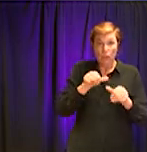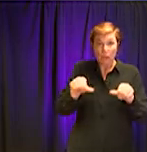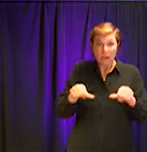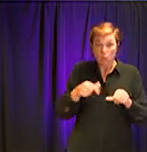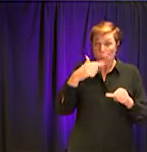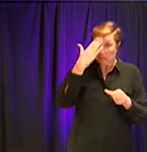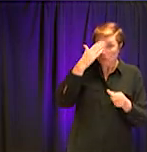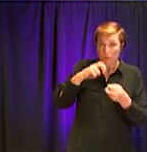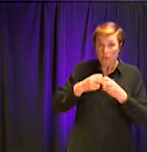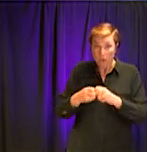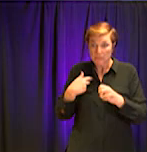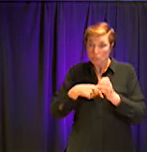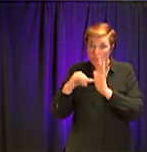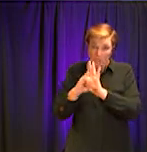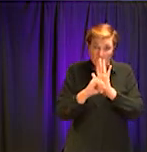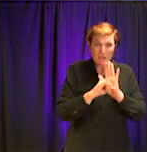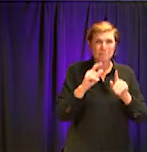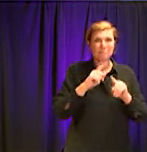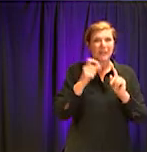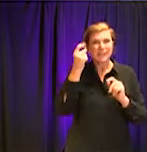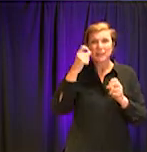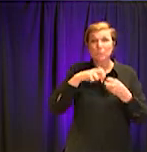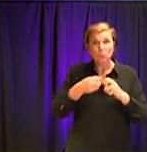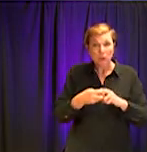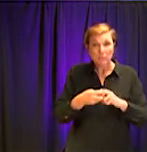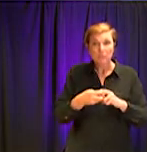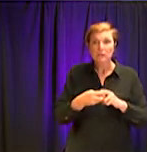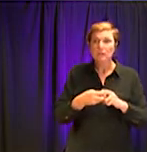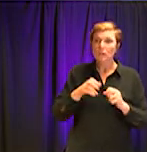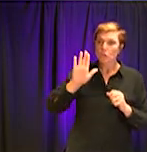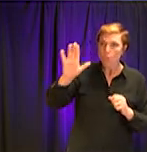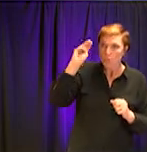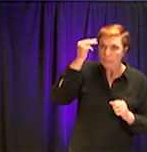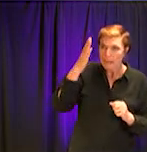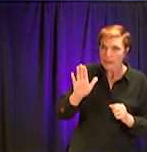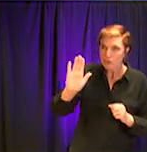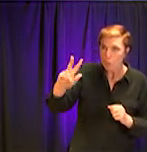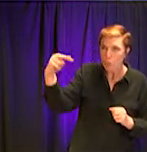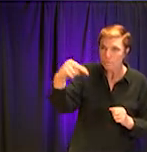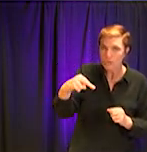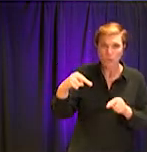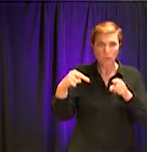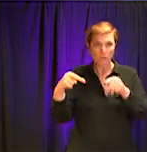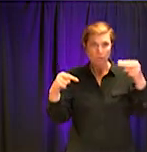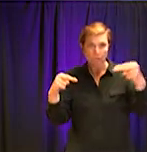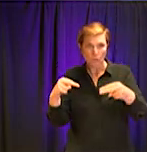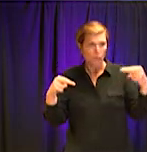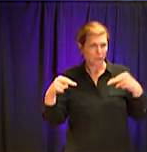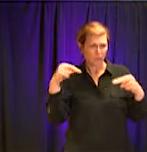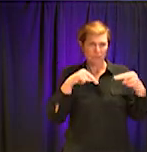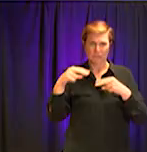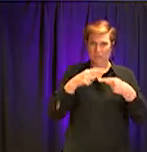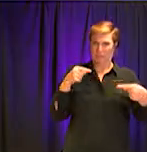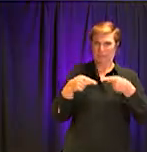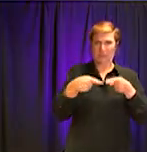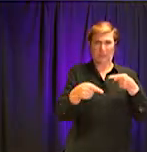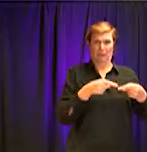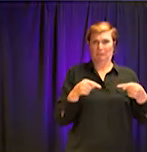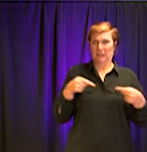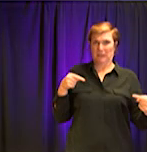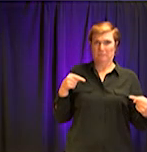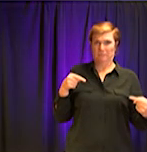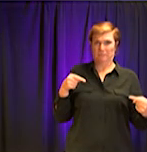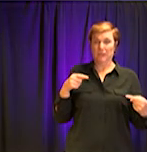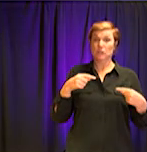officials have different philosophies and strategies about how to address it. But we are going to be at the county government,